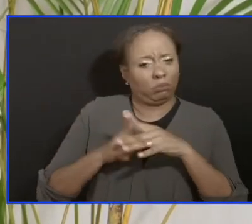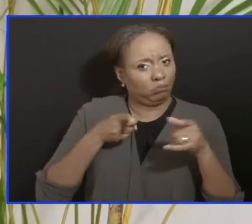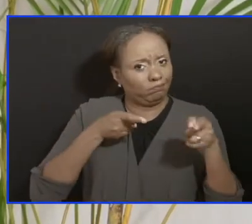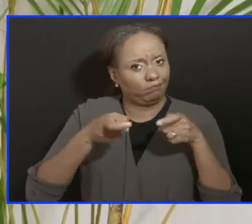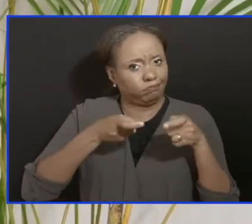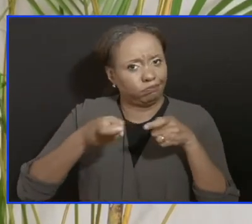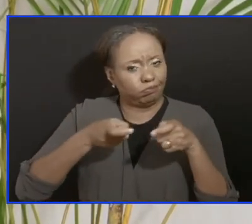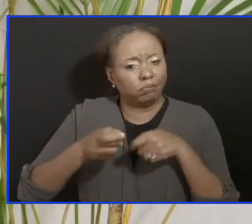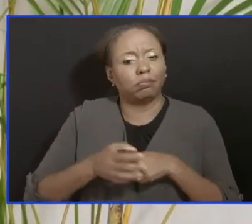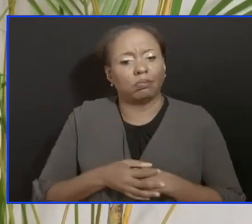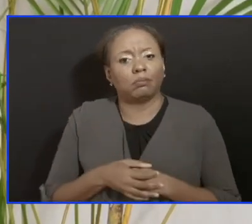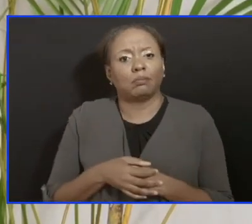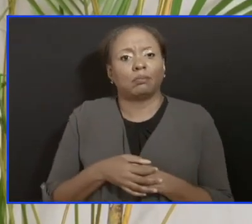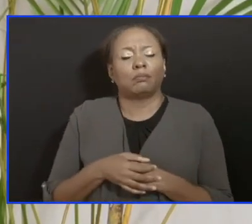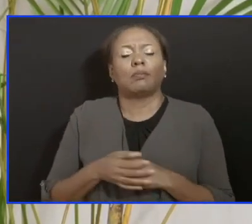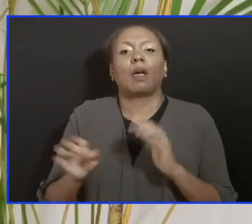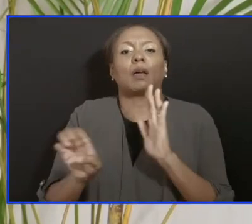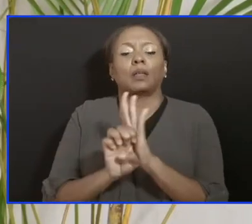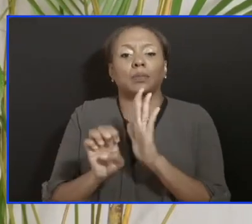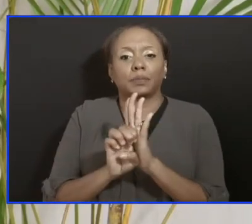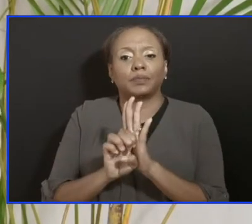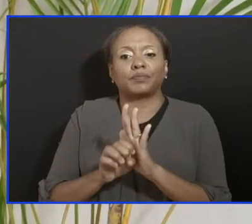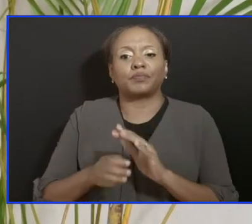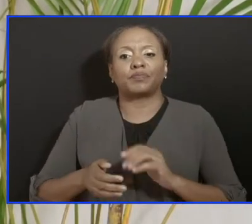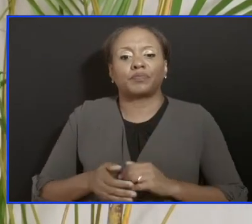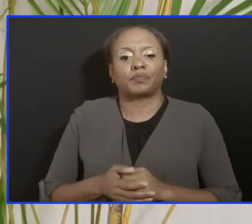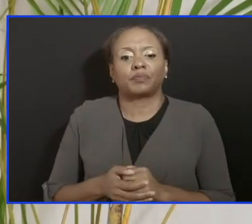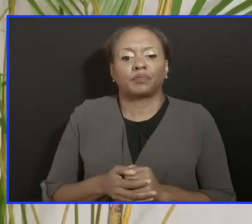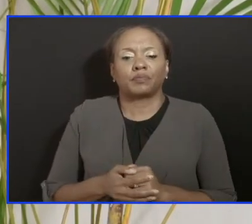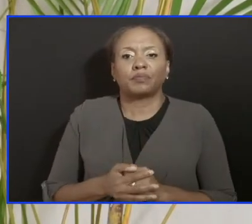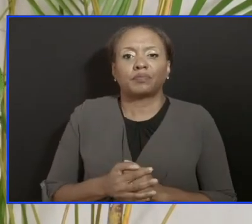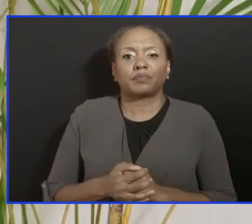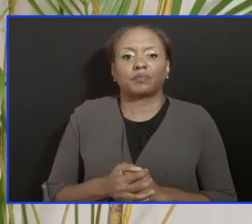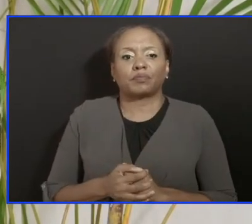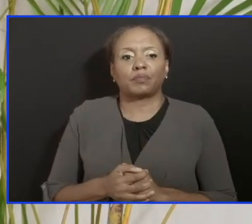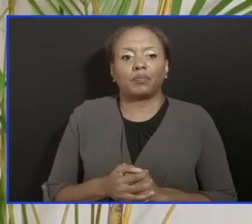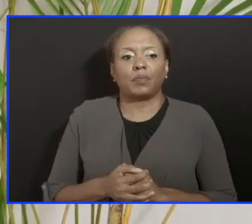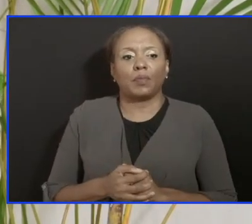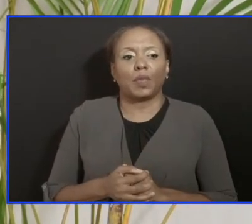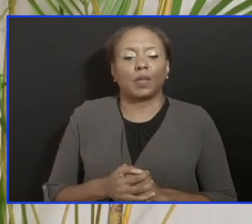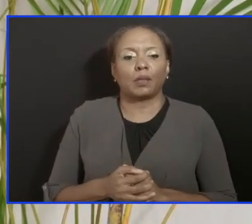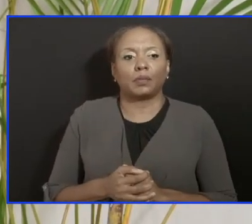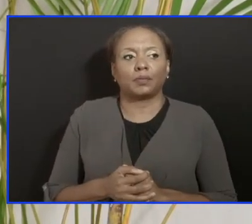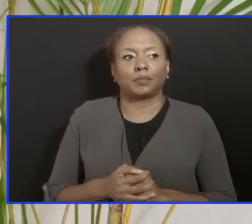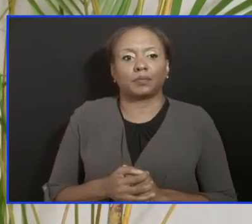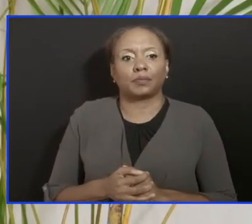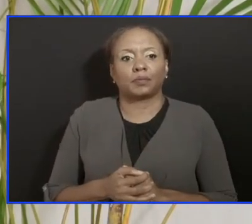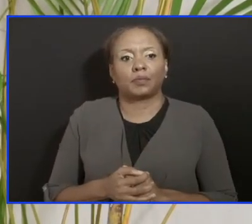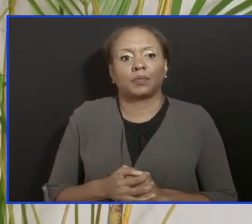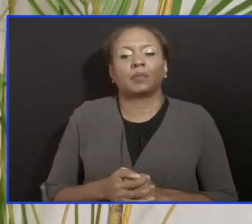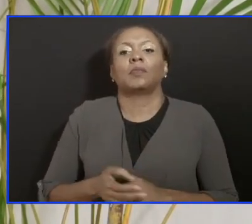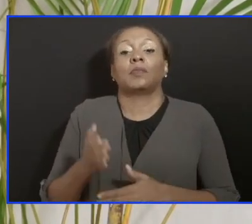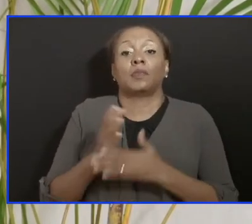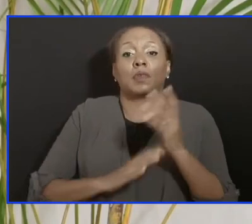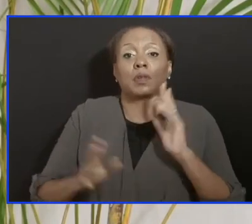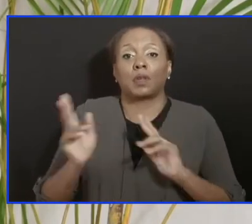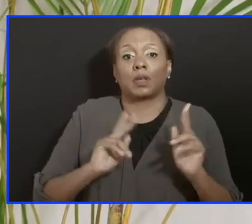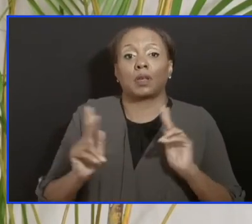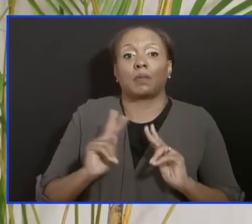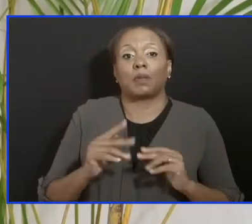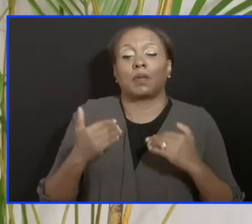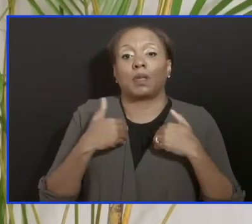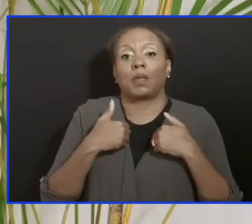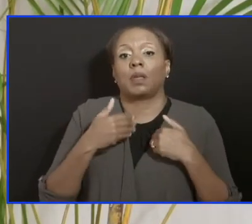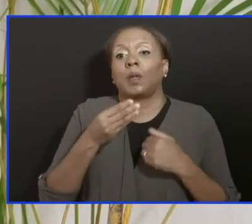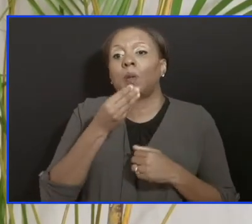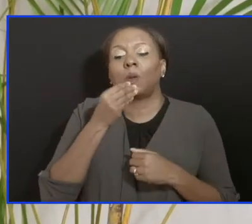We would have started, for example, with having persons in home quarantine. That is how we